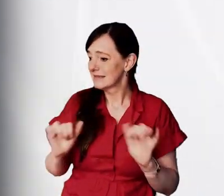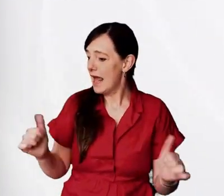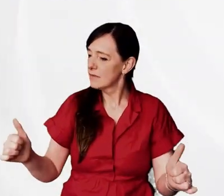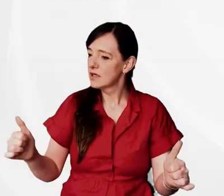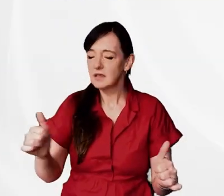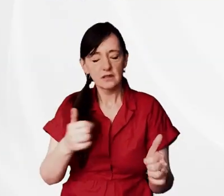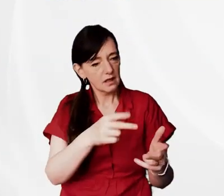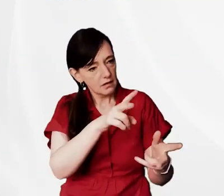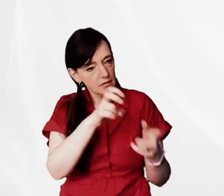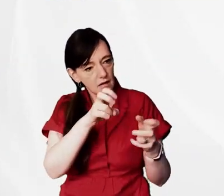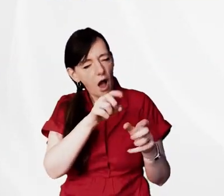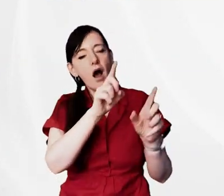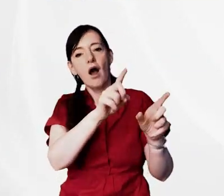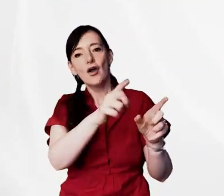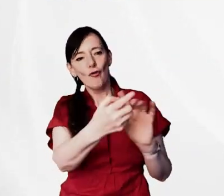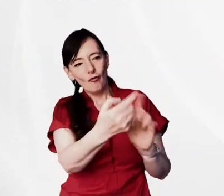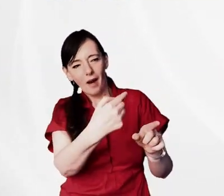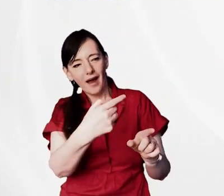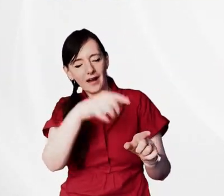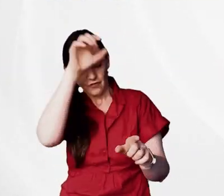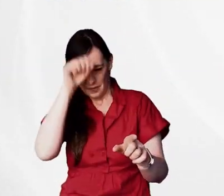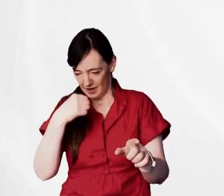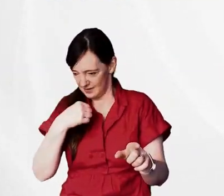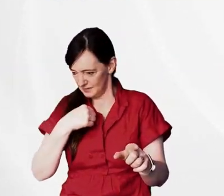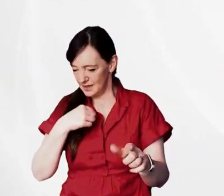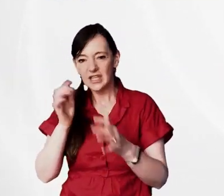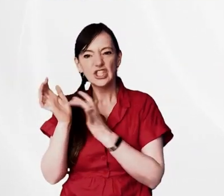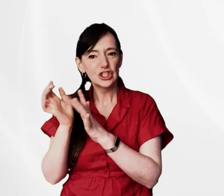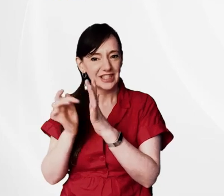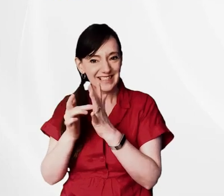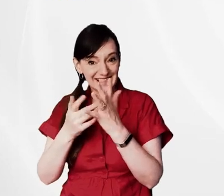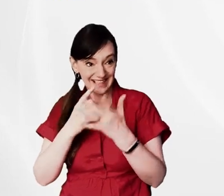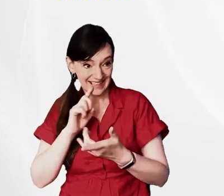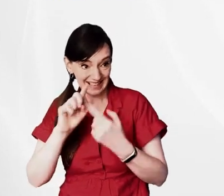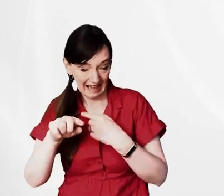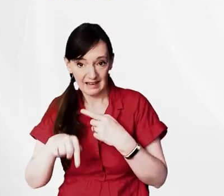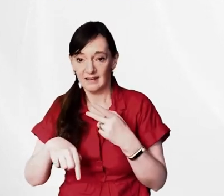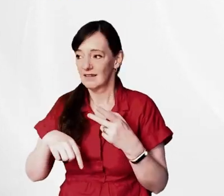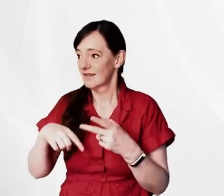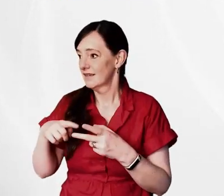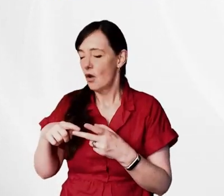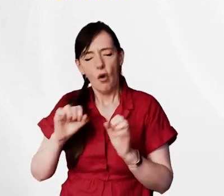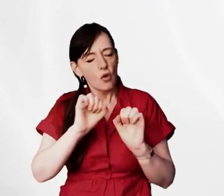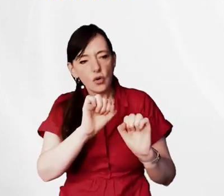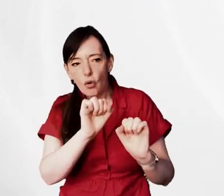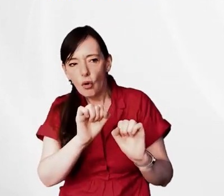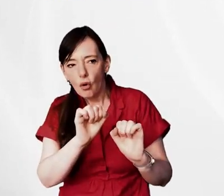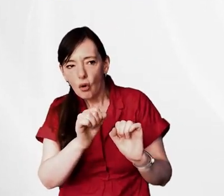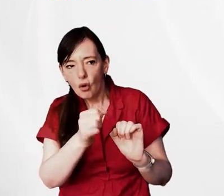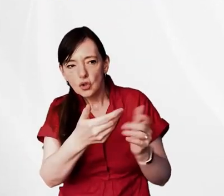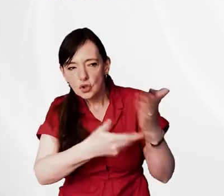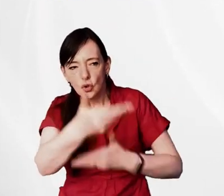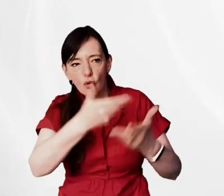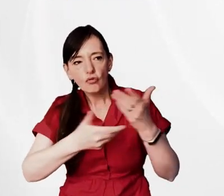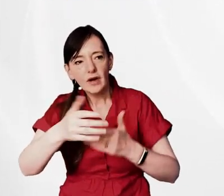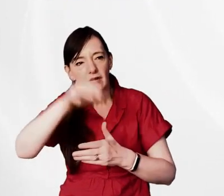reminds me of a story that jesus told or this conversation reminds me of something that jesus said or what